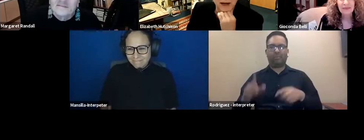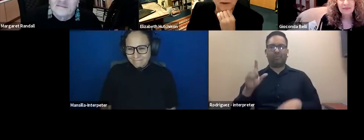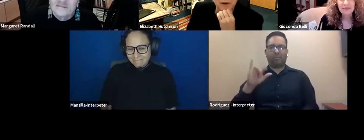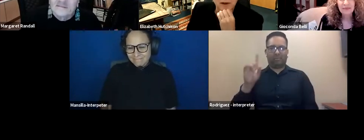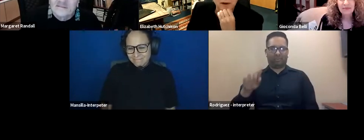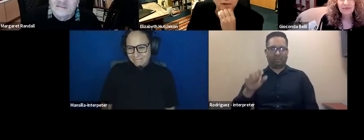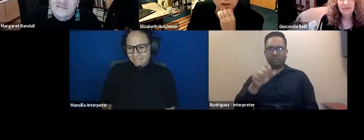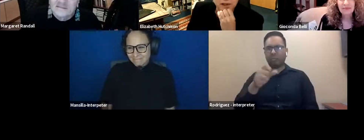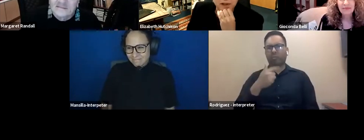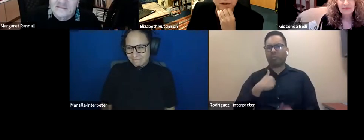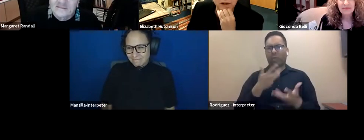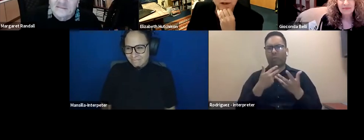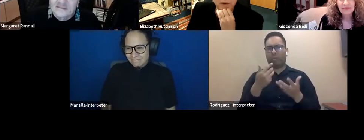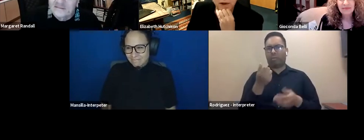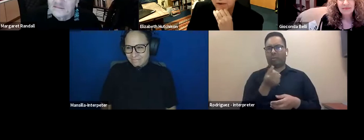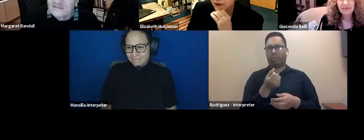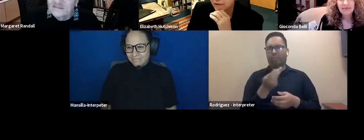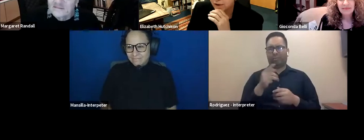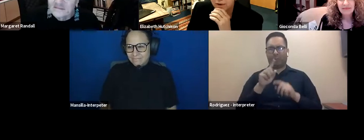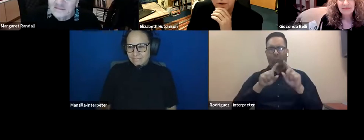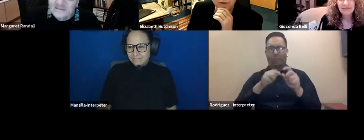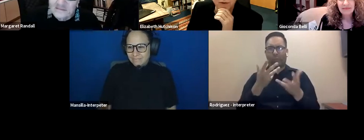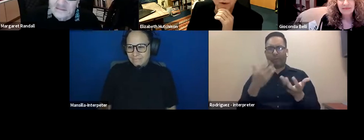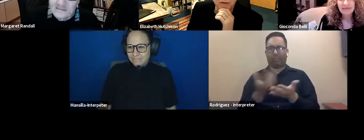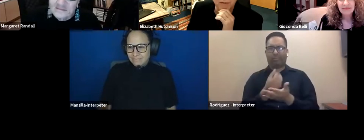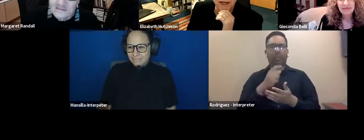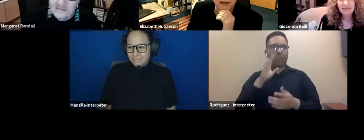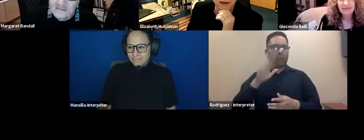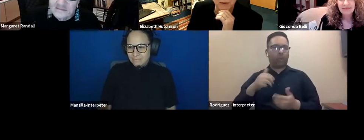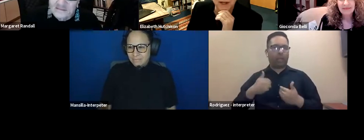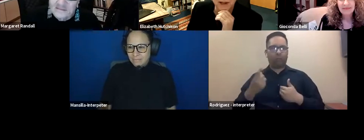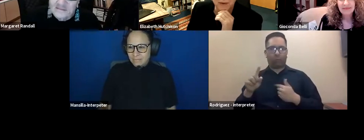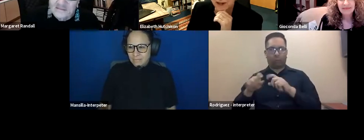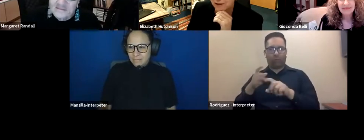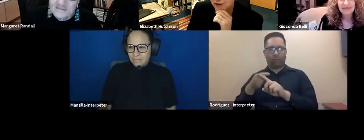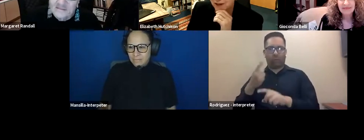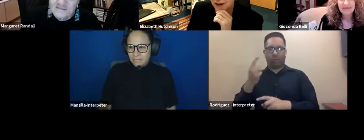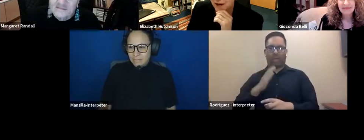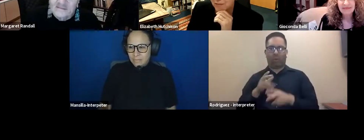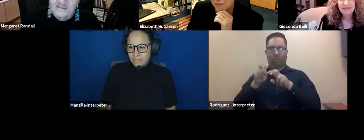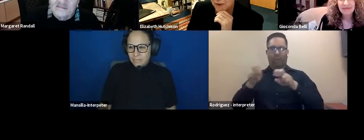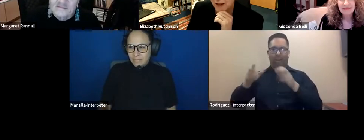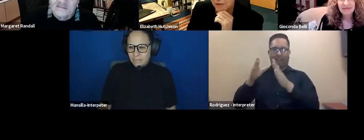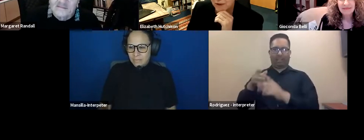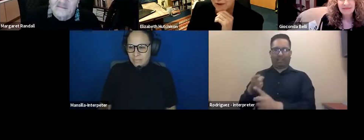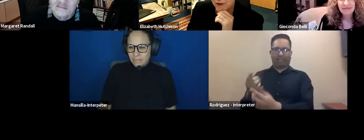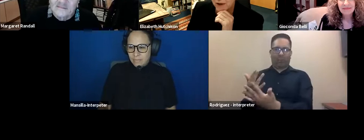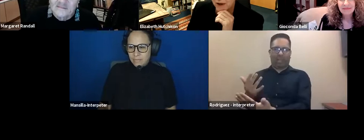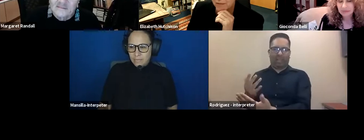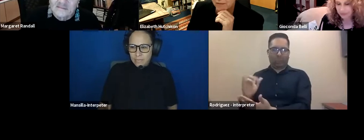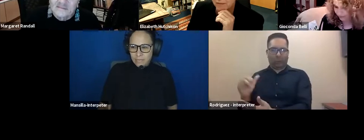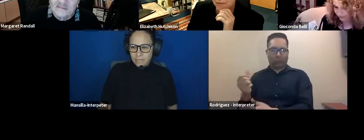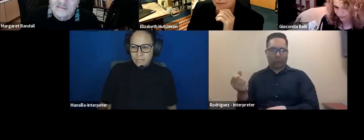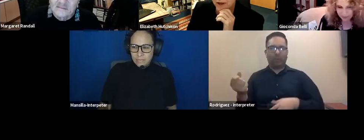ask a couple of questions. I know we also have a question from one of our panelists waiting in the wings. But I wonder